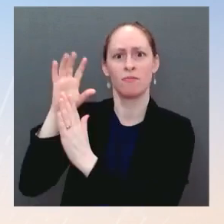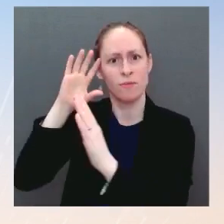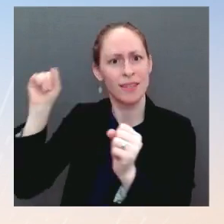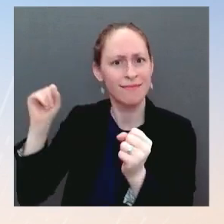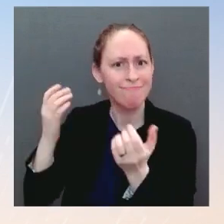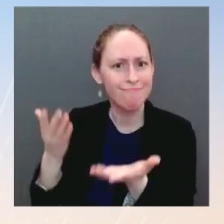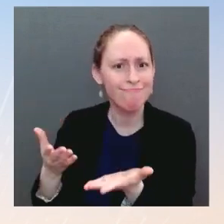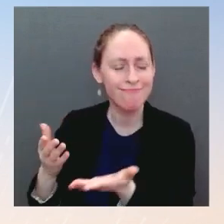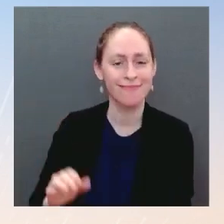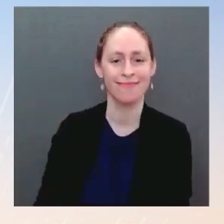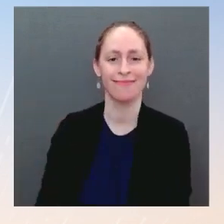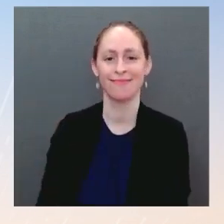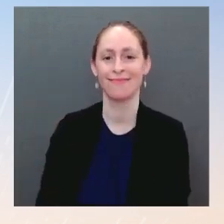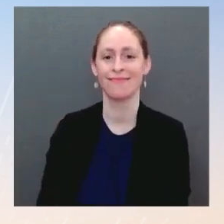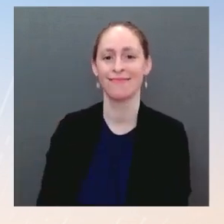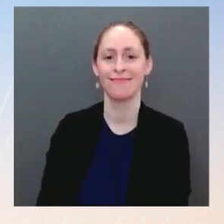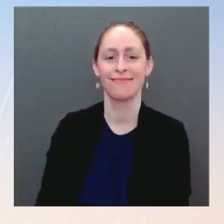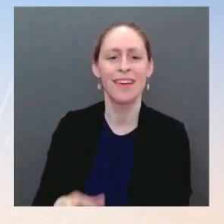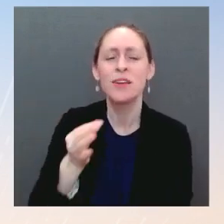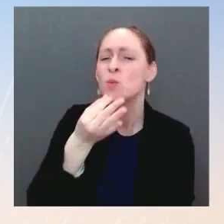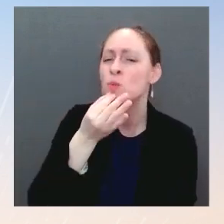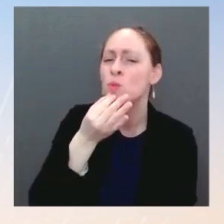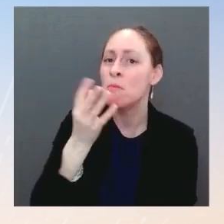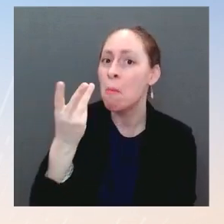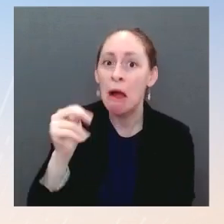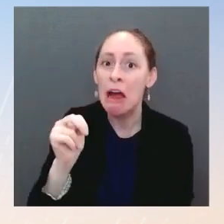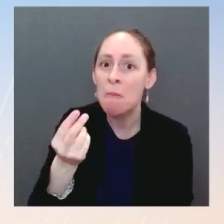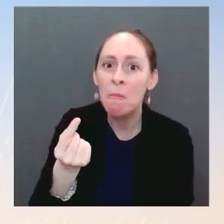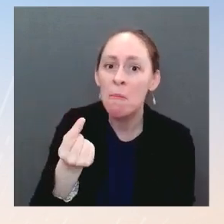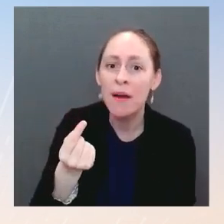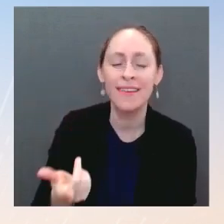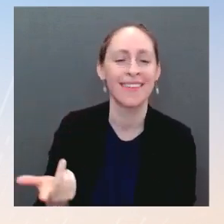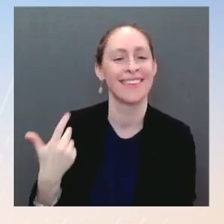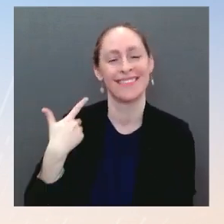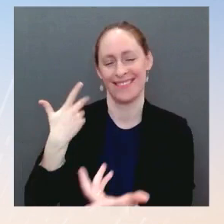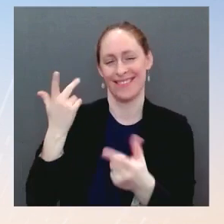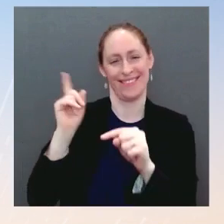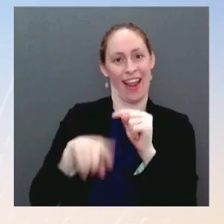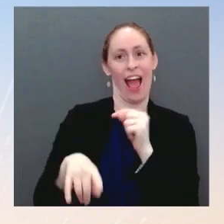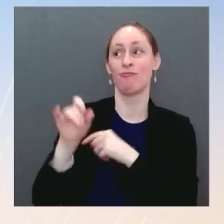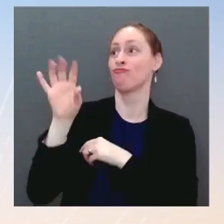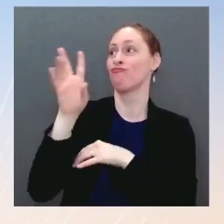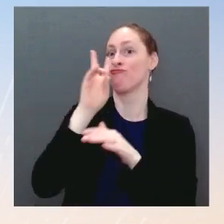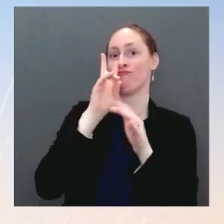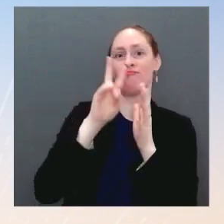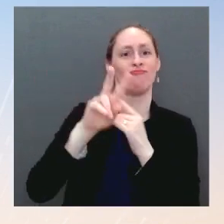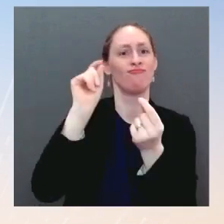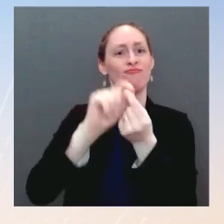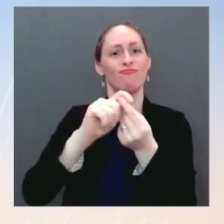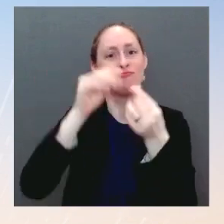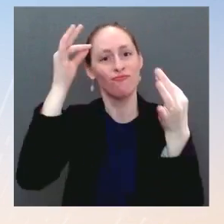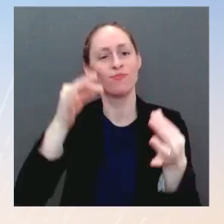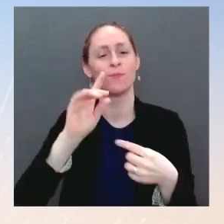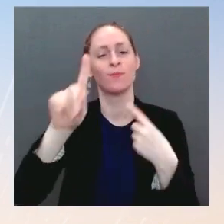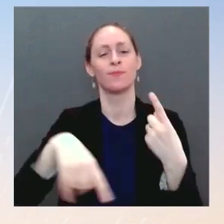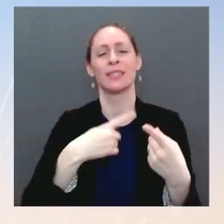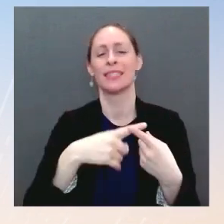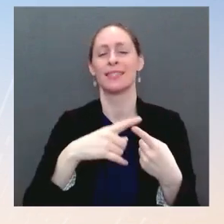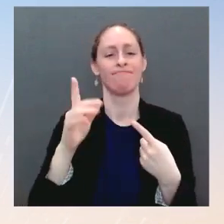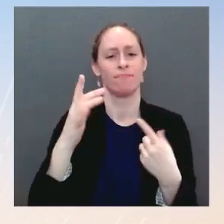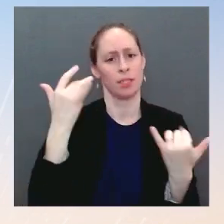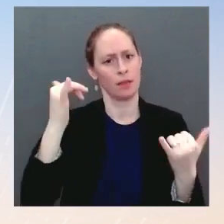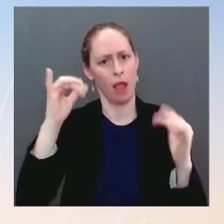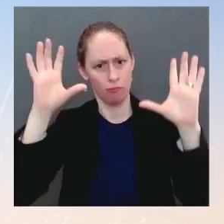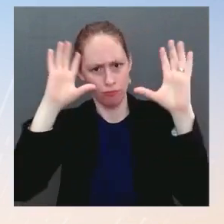of that. I will note, Steve, that the President has been reviewing bios. So I'm not going to define that being the short